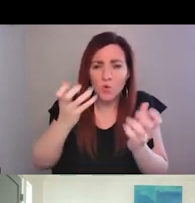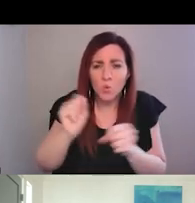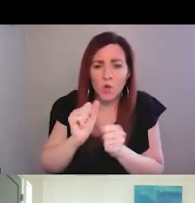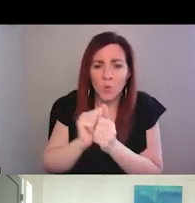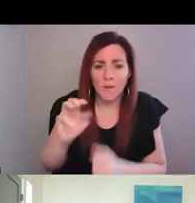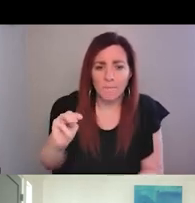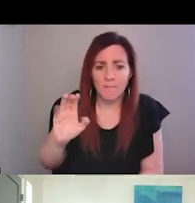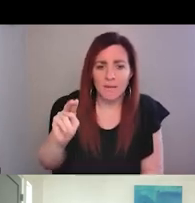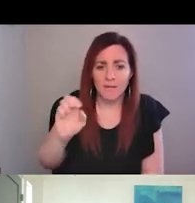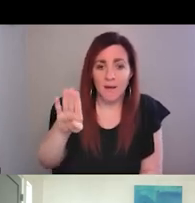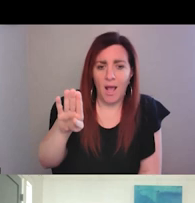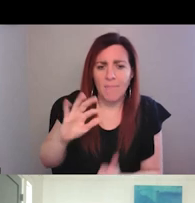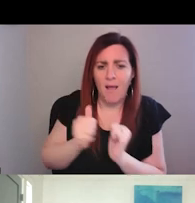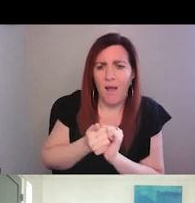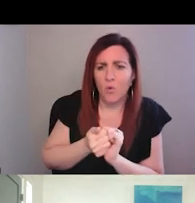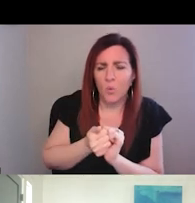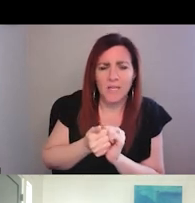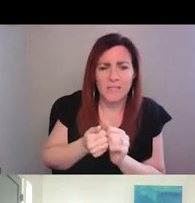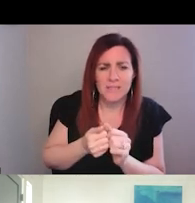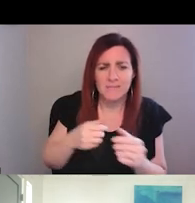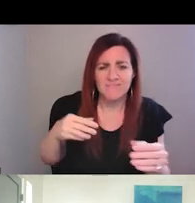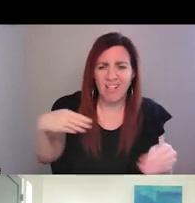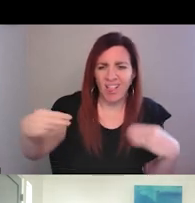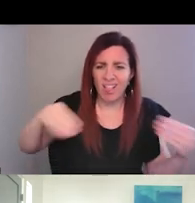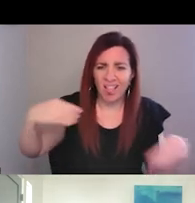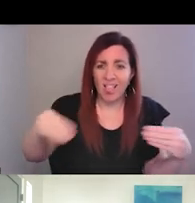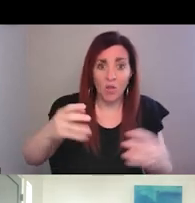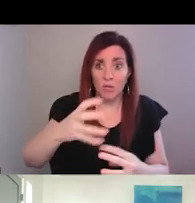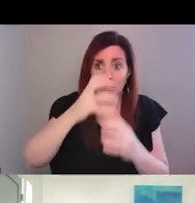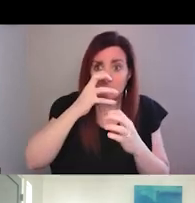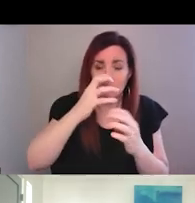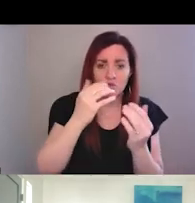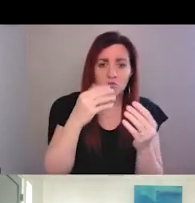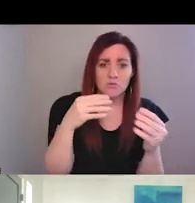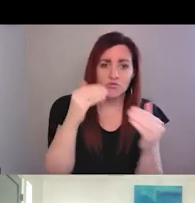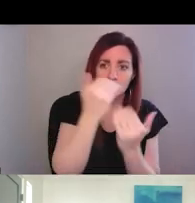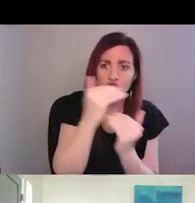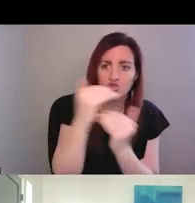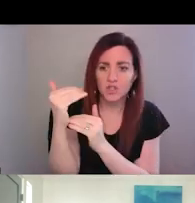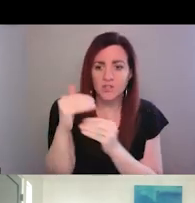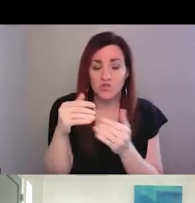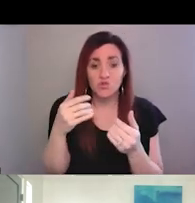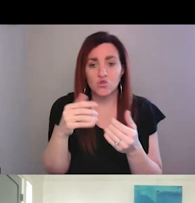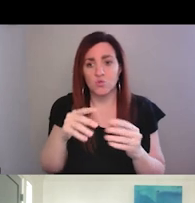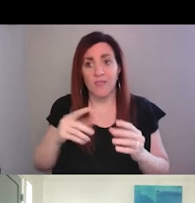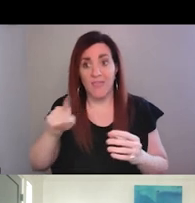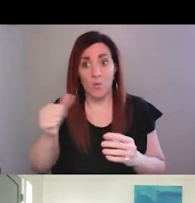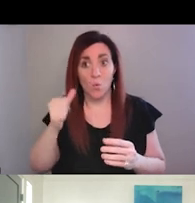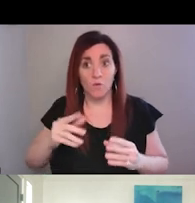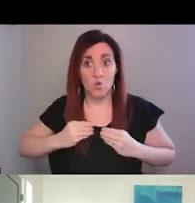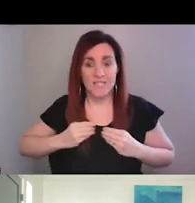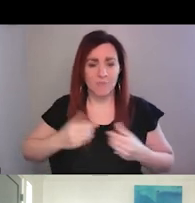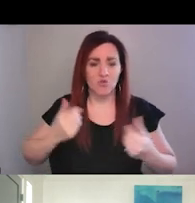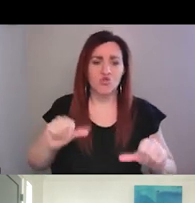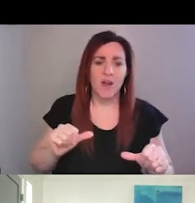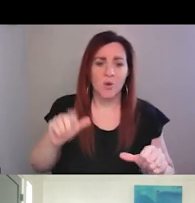okay, how do we loosen up some of those restrictions that they've got of what they'll accept to try to continue, um, to decompress.